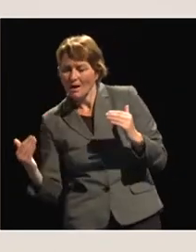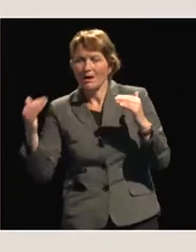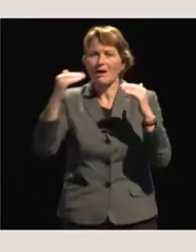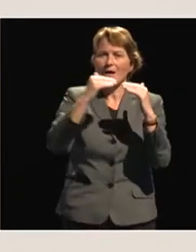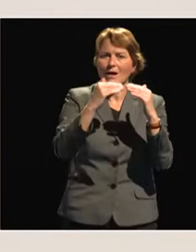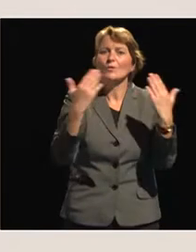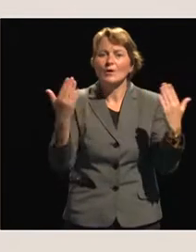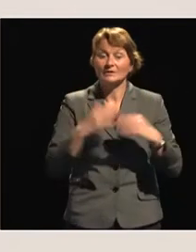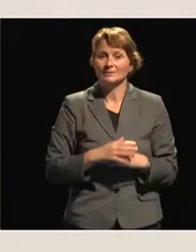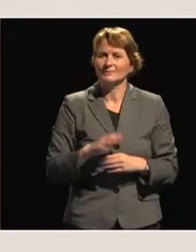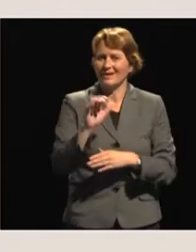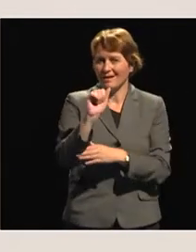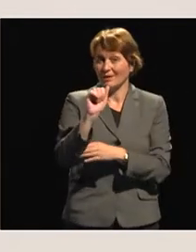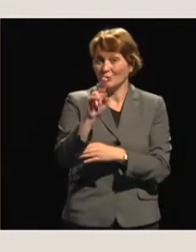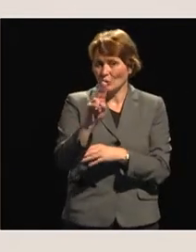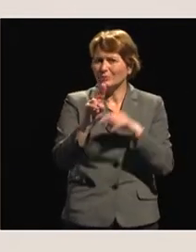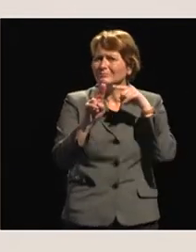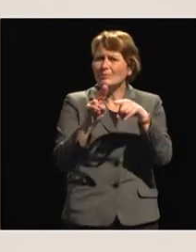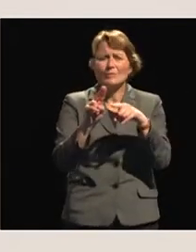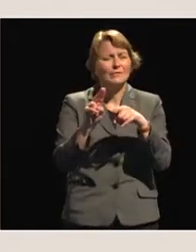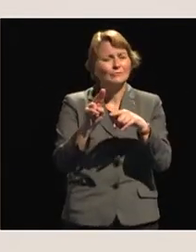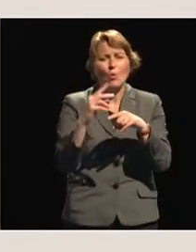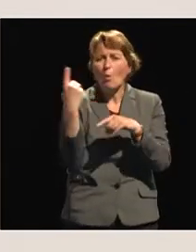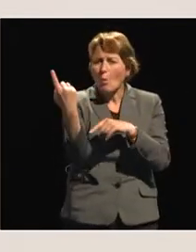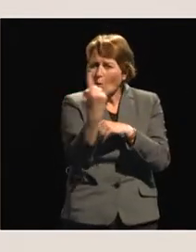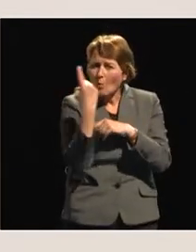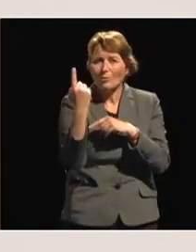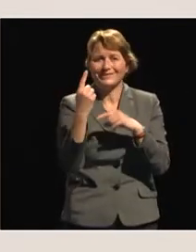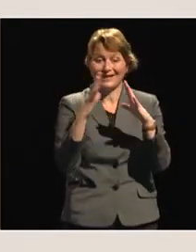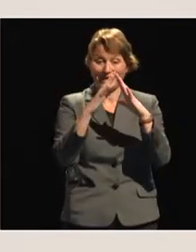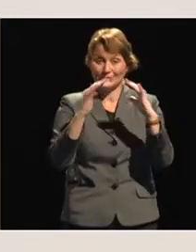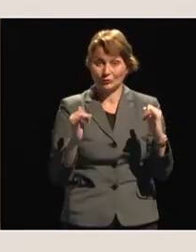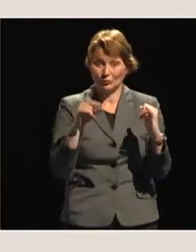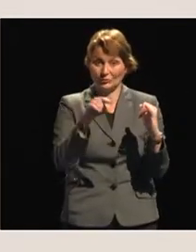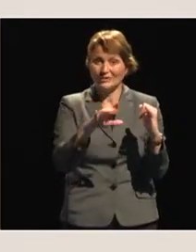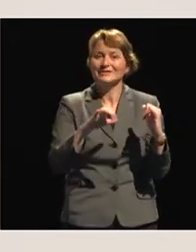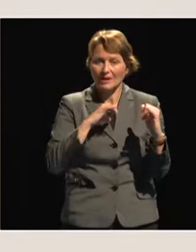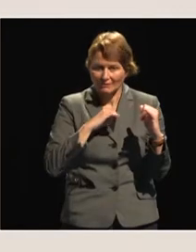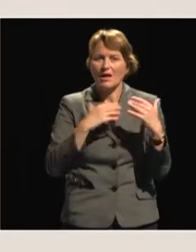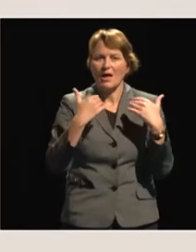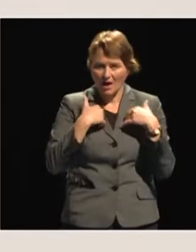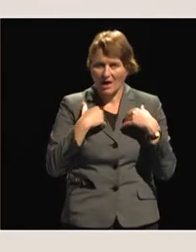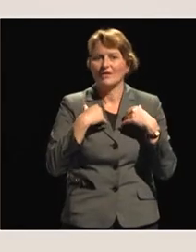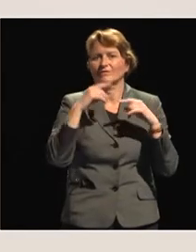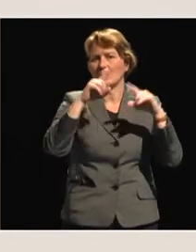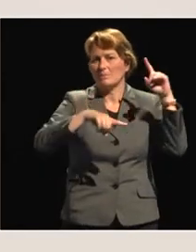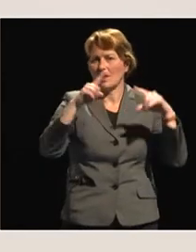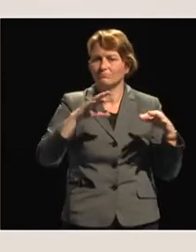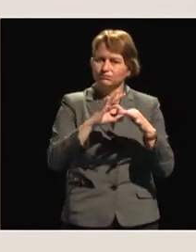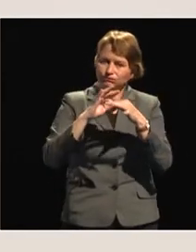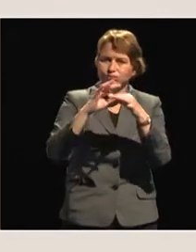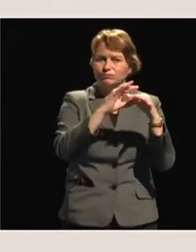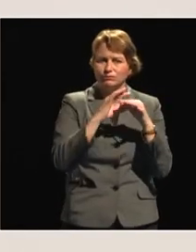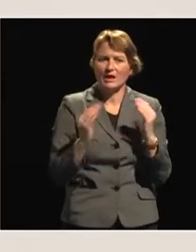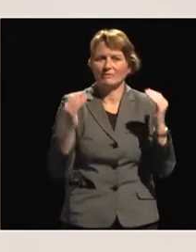African Union is the only institution that has parity. So as I can